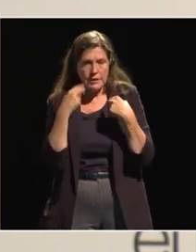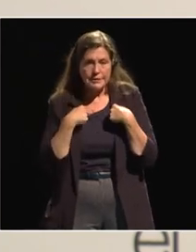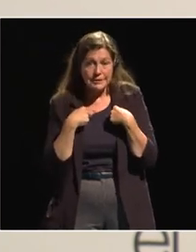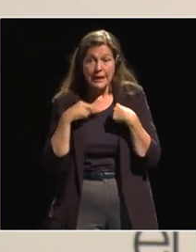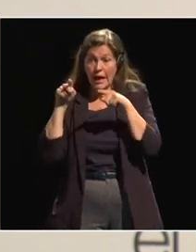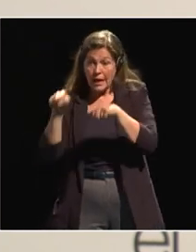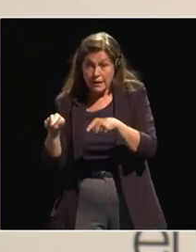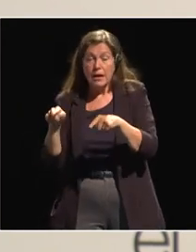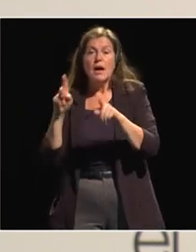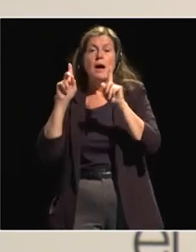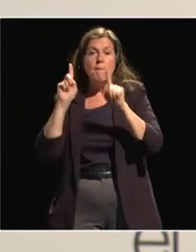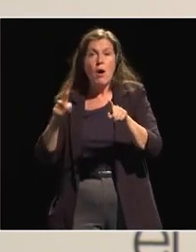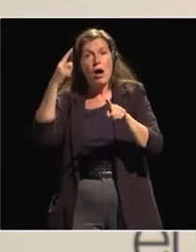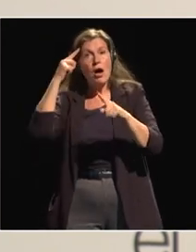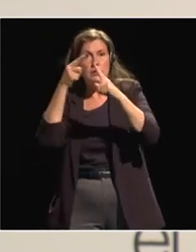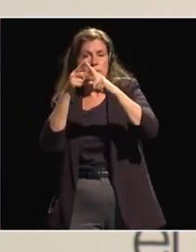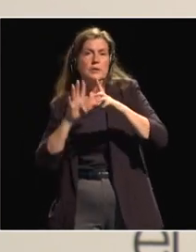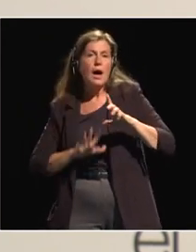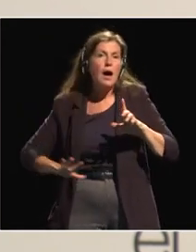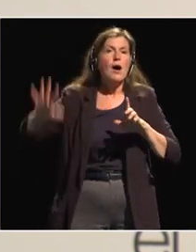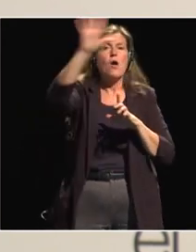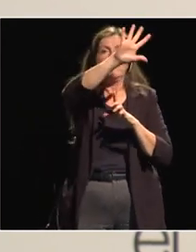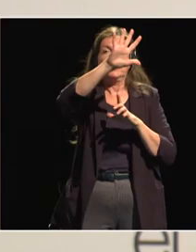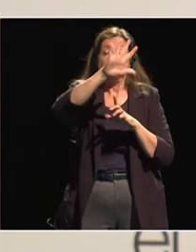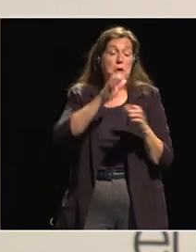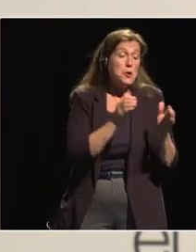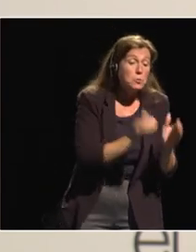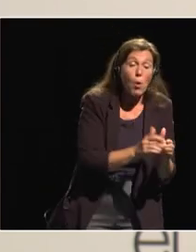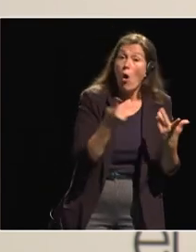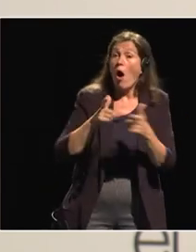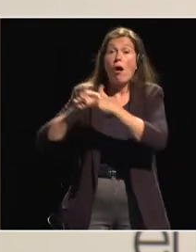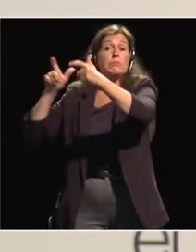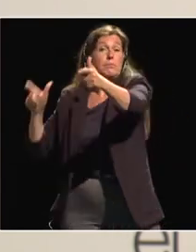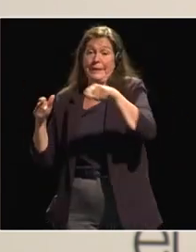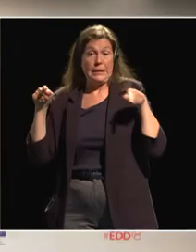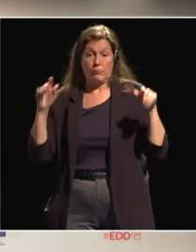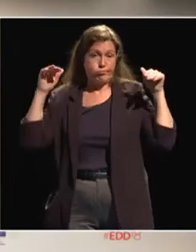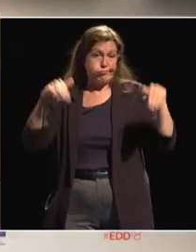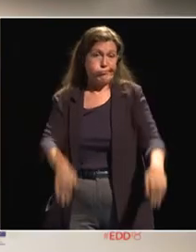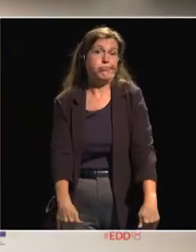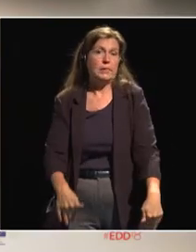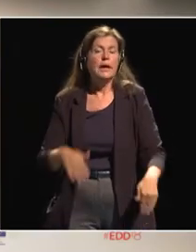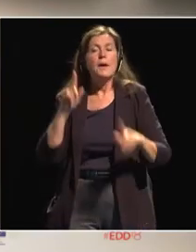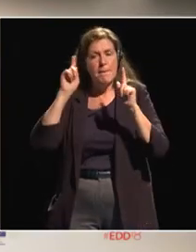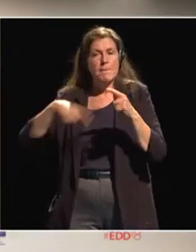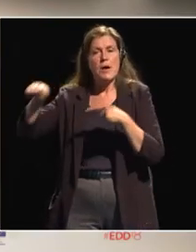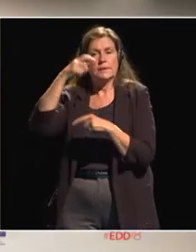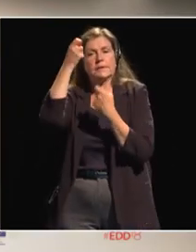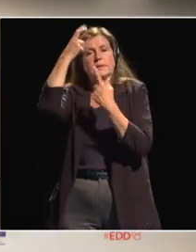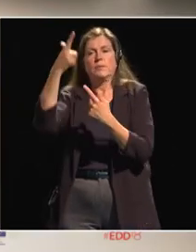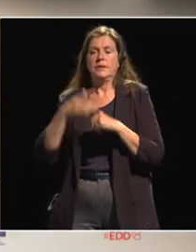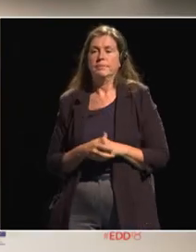of africa it will not be possible neither for the small farmers nor for big farmers to do anything thank